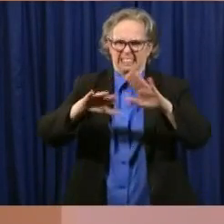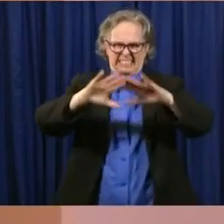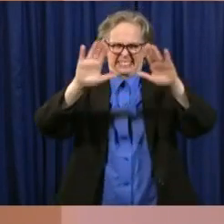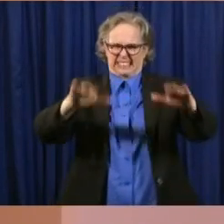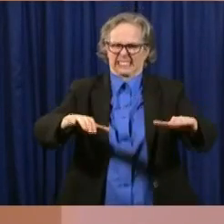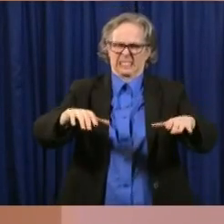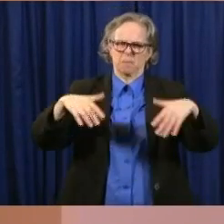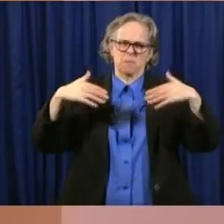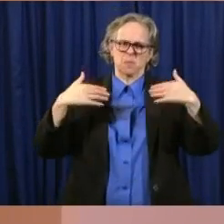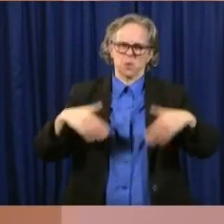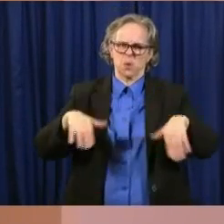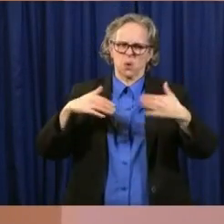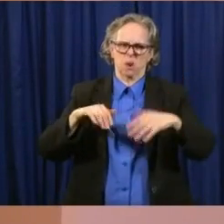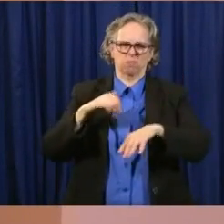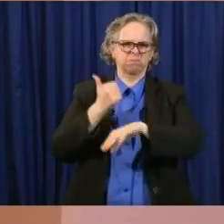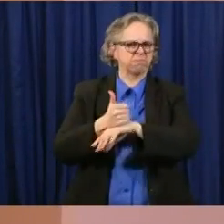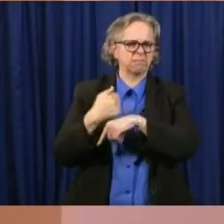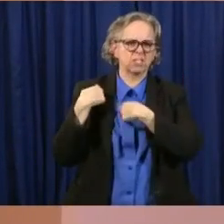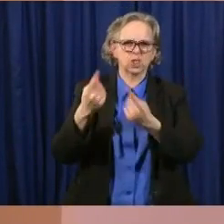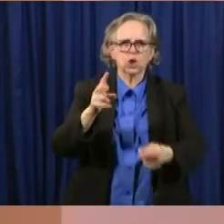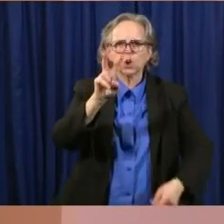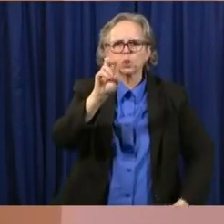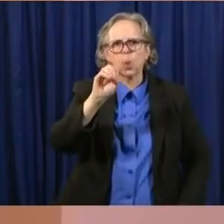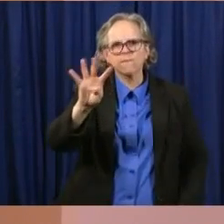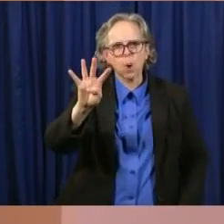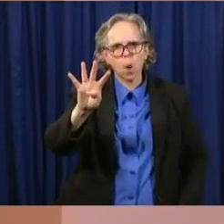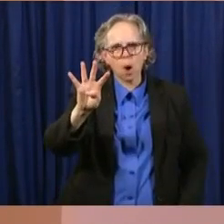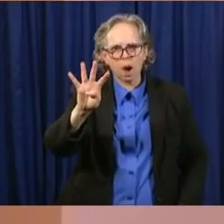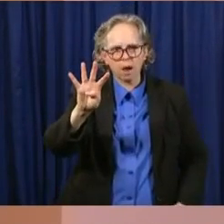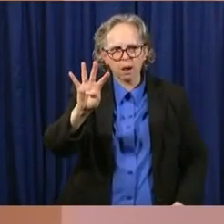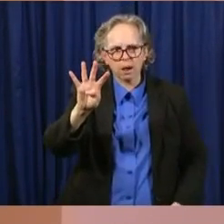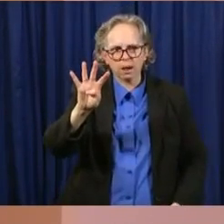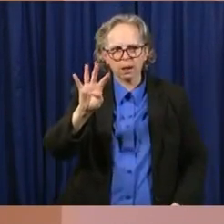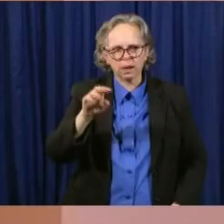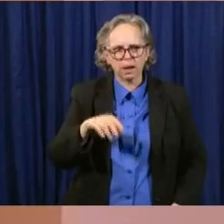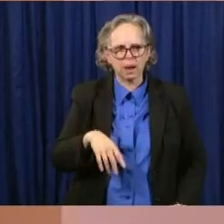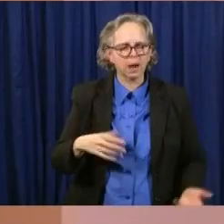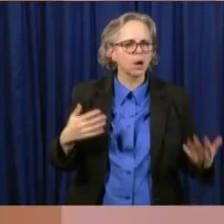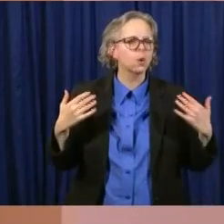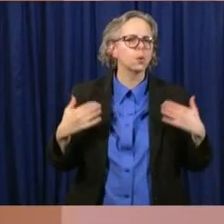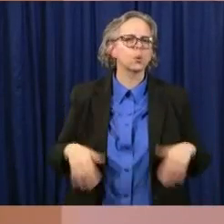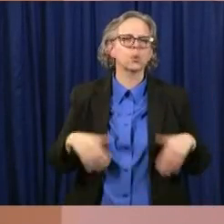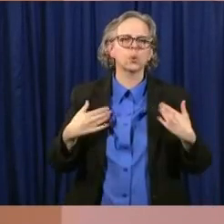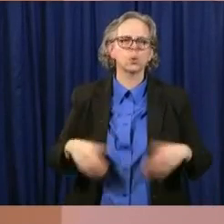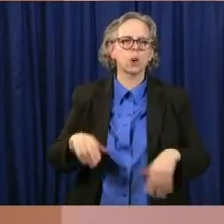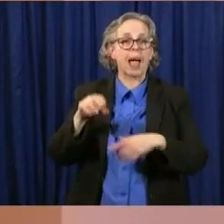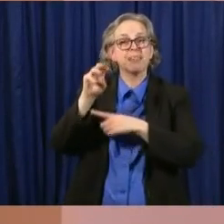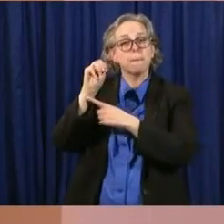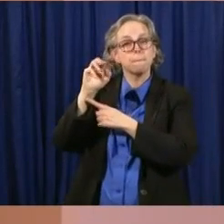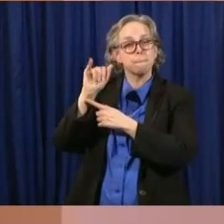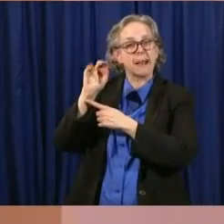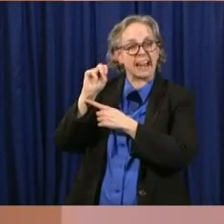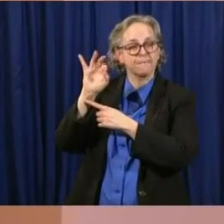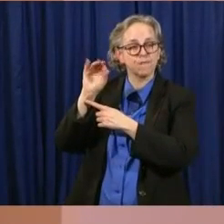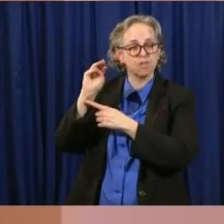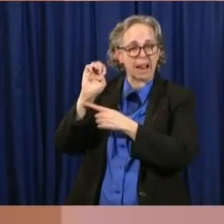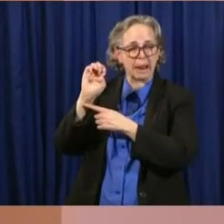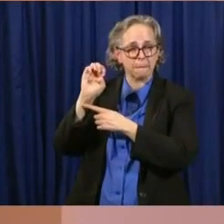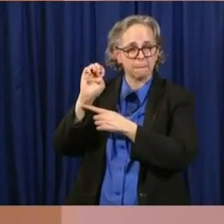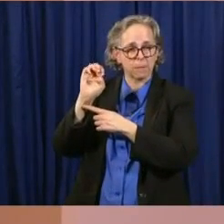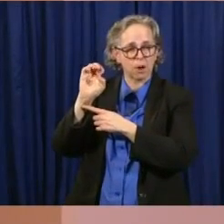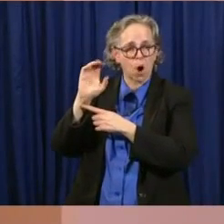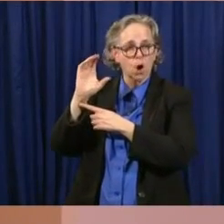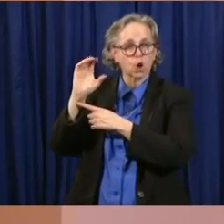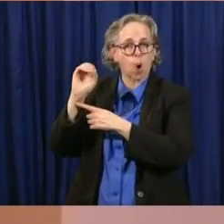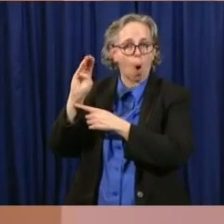That's the computer system. It's a mainframe COBOL, uh, system, very outdated in terms of technology. It's